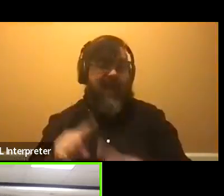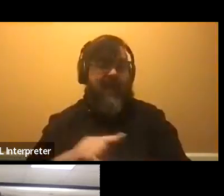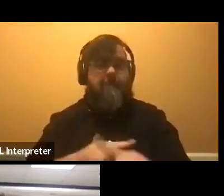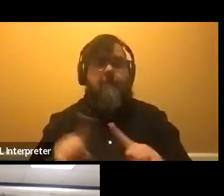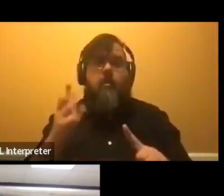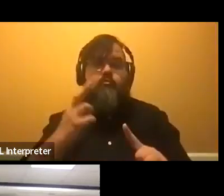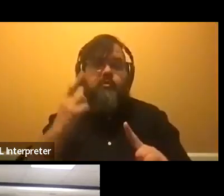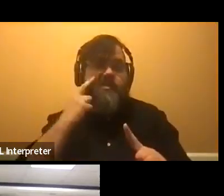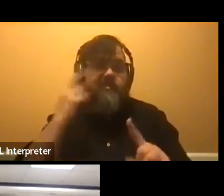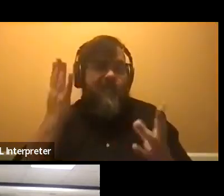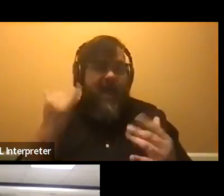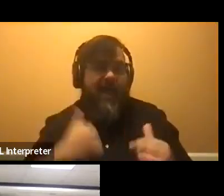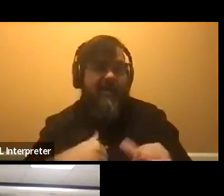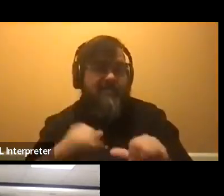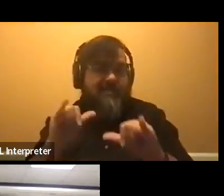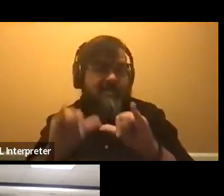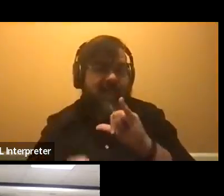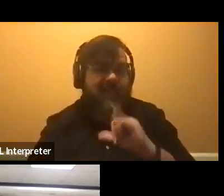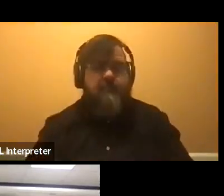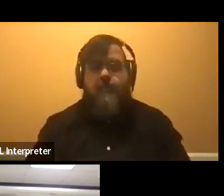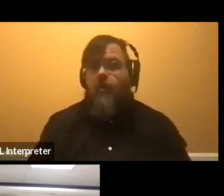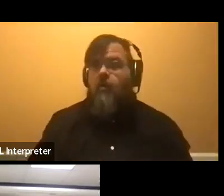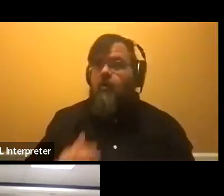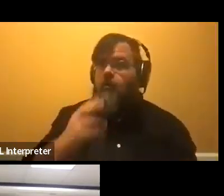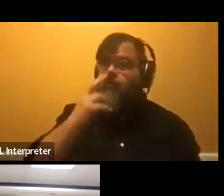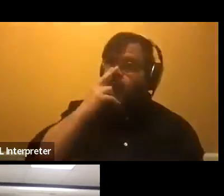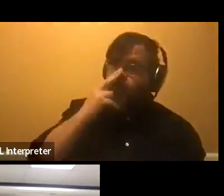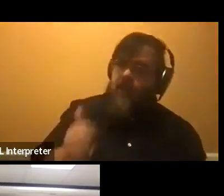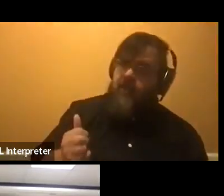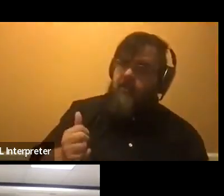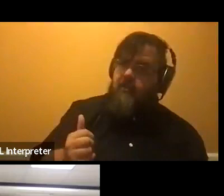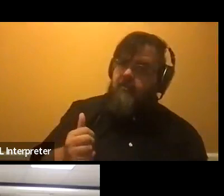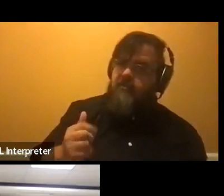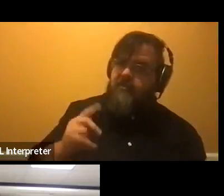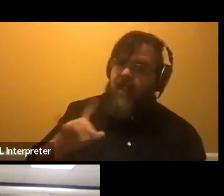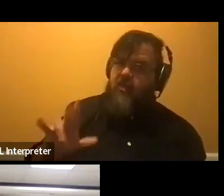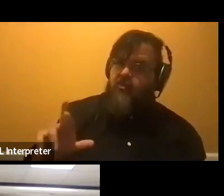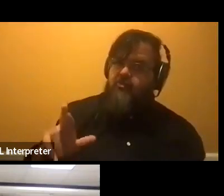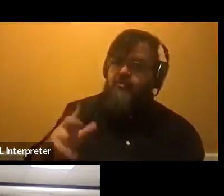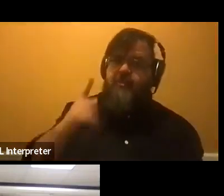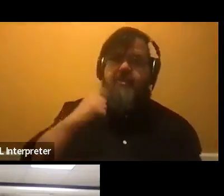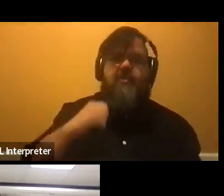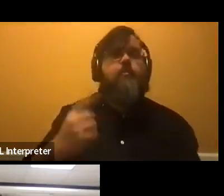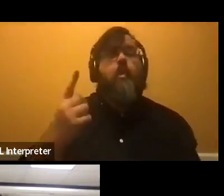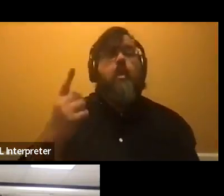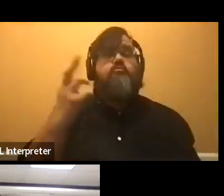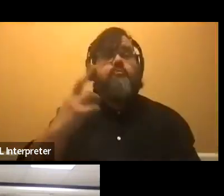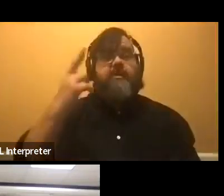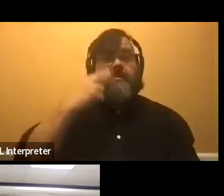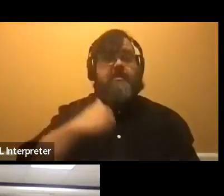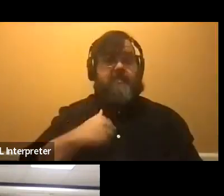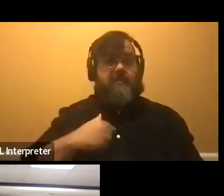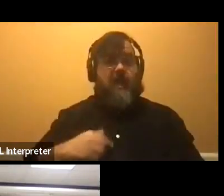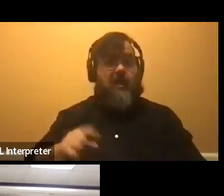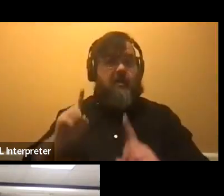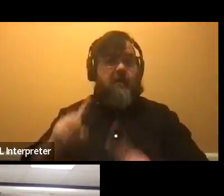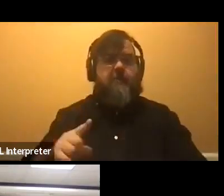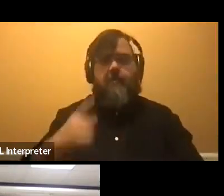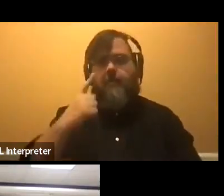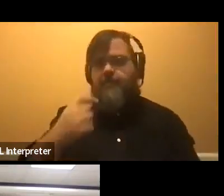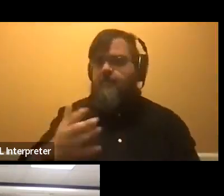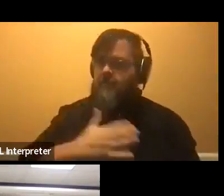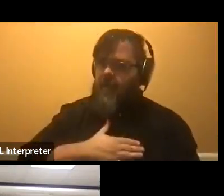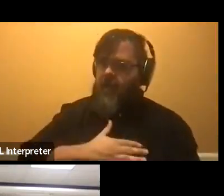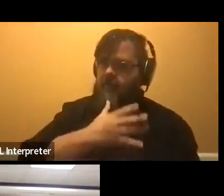Thank you. That's really funny, Taylor, because one of my reasonings for like going here was my mom was also an non-traditional